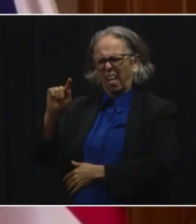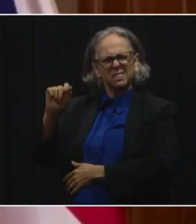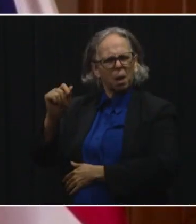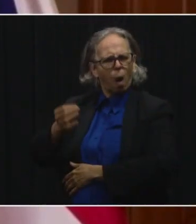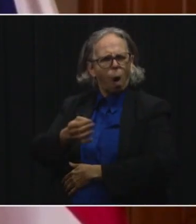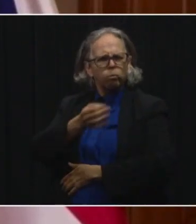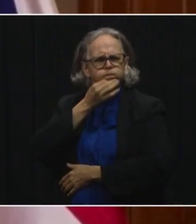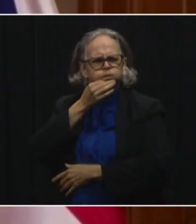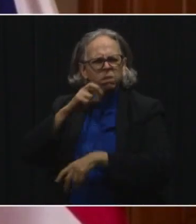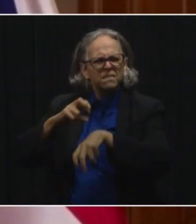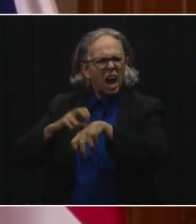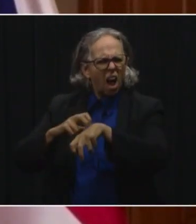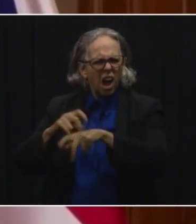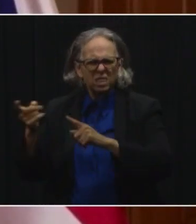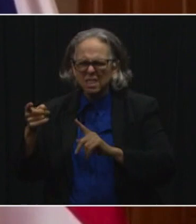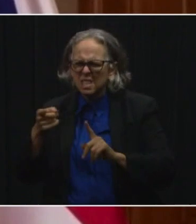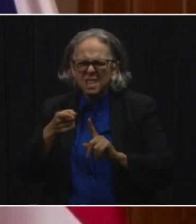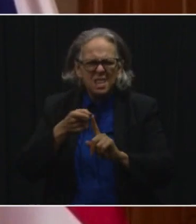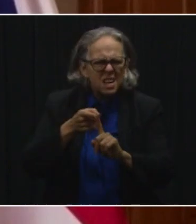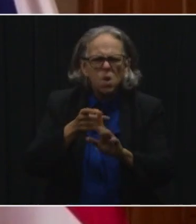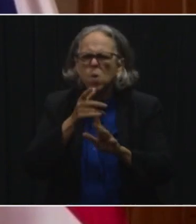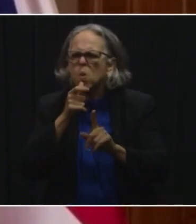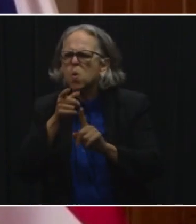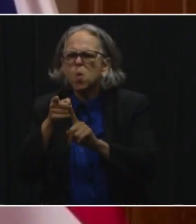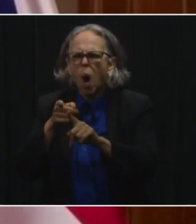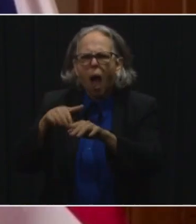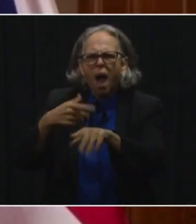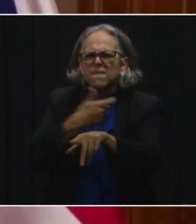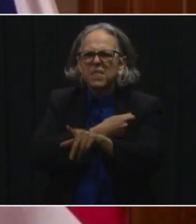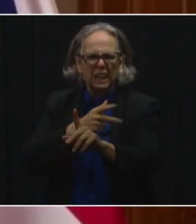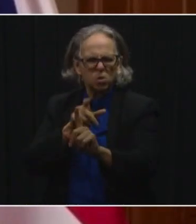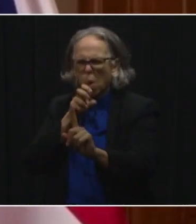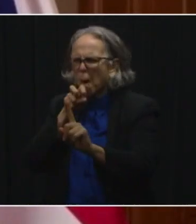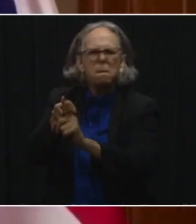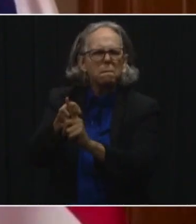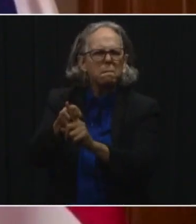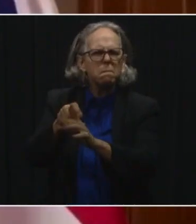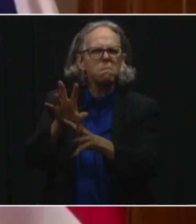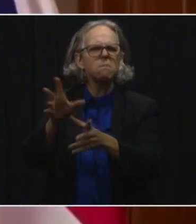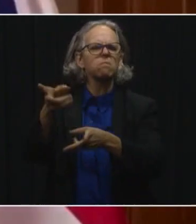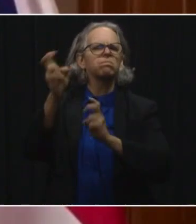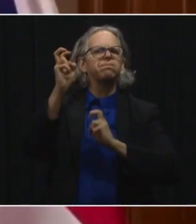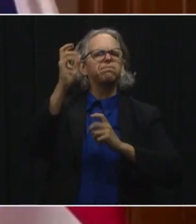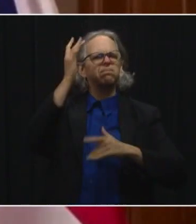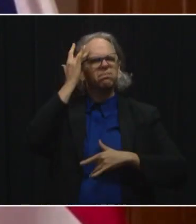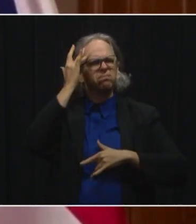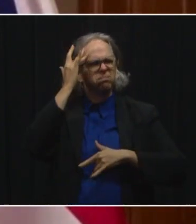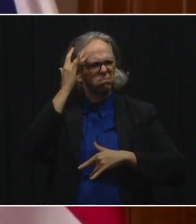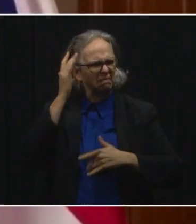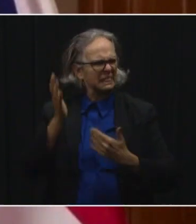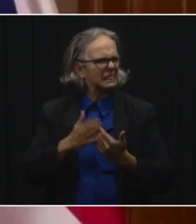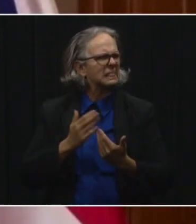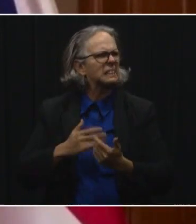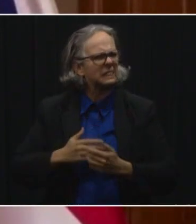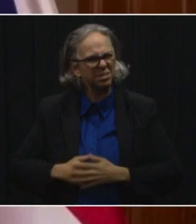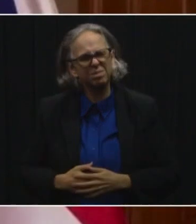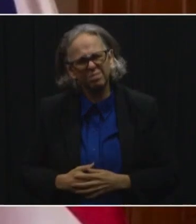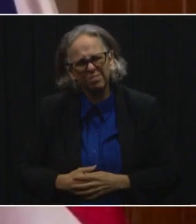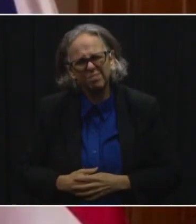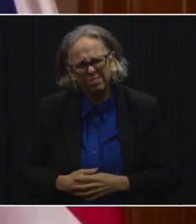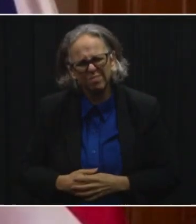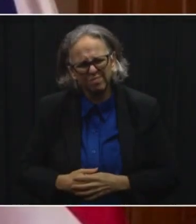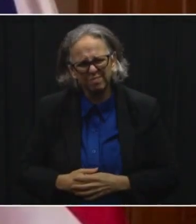Um, so let me let me give you some of the numbers. Um, and of course, last week, we also heard